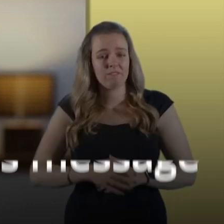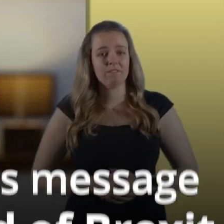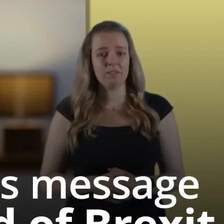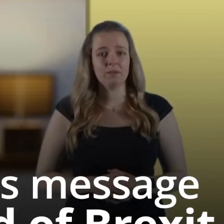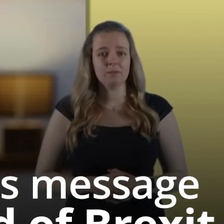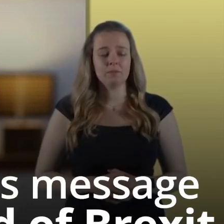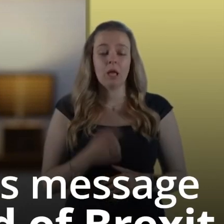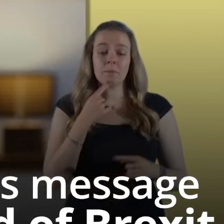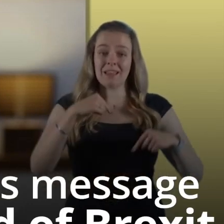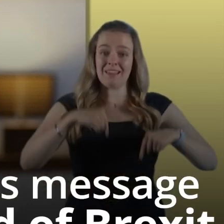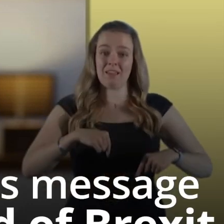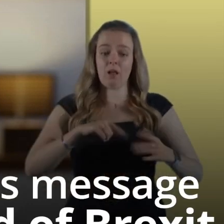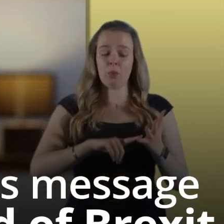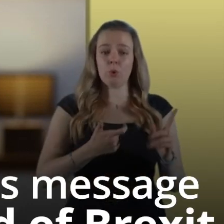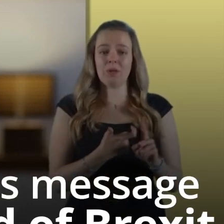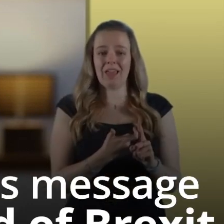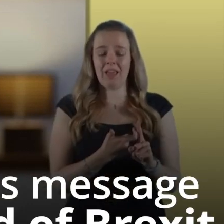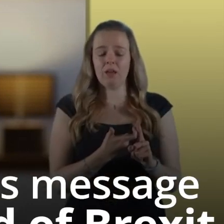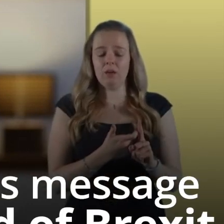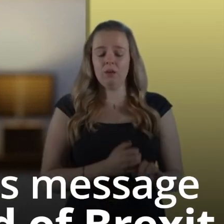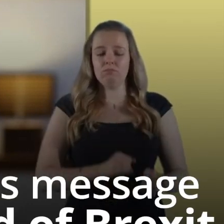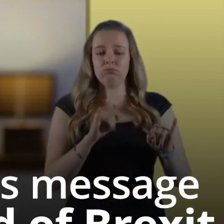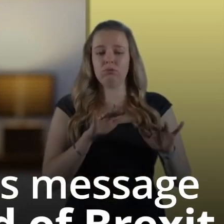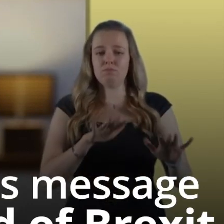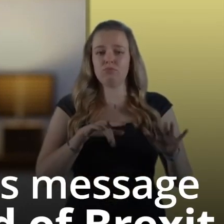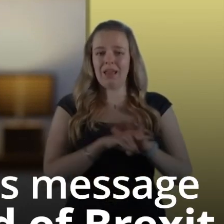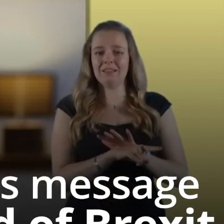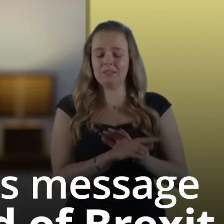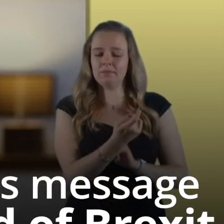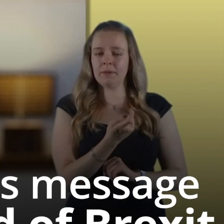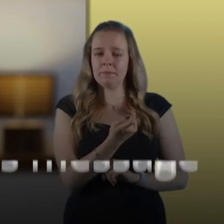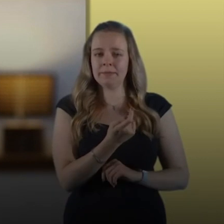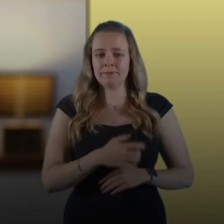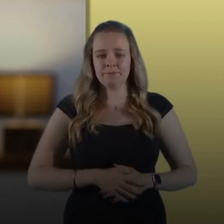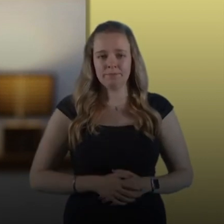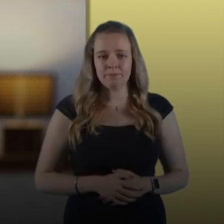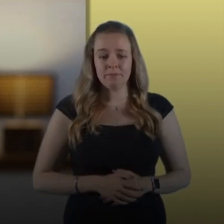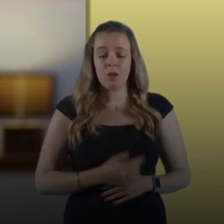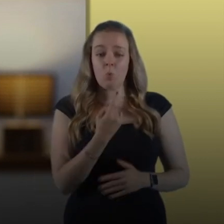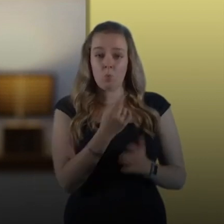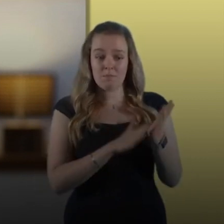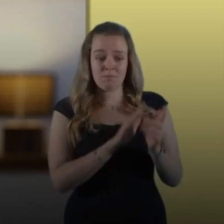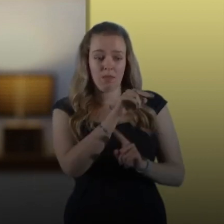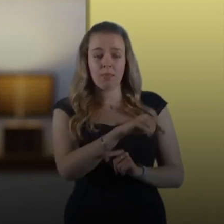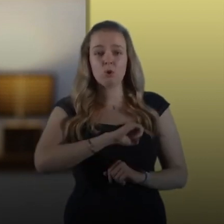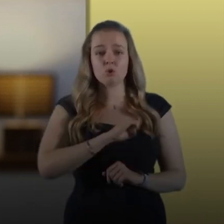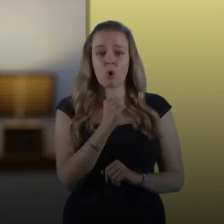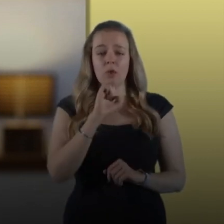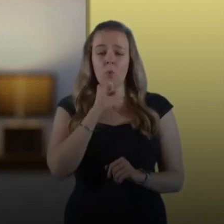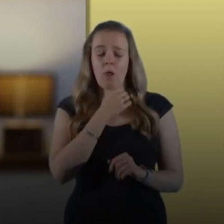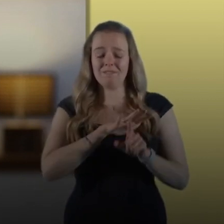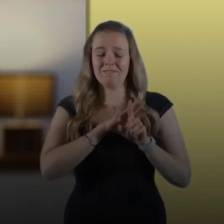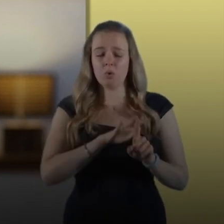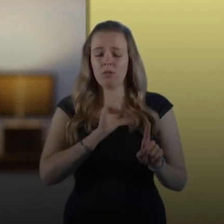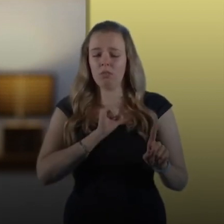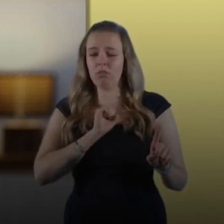Here in the UK the threat of Brexit looms. In just a month's time Scotland will be forced against our